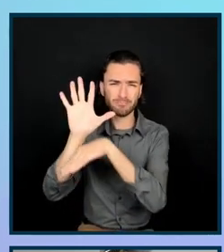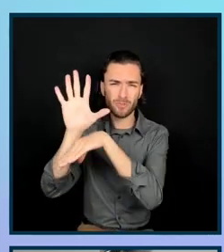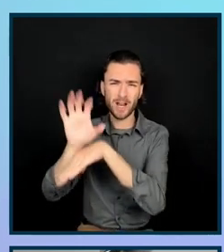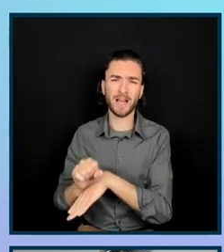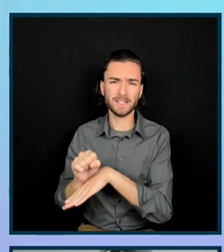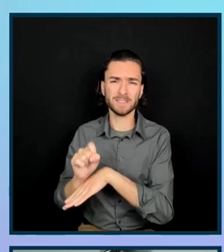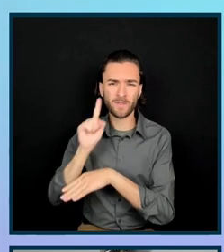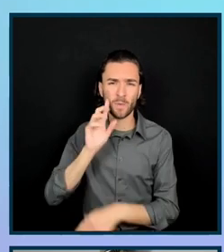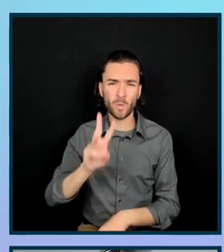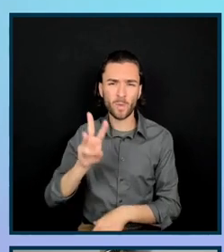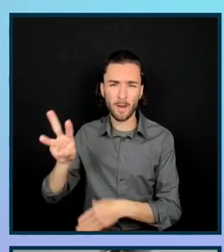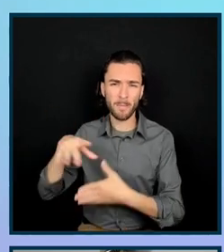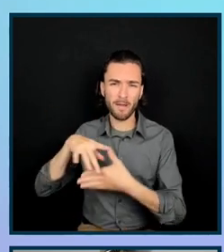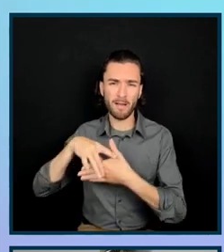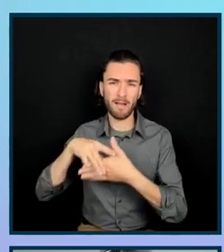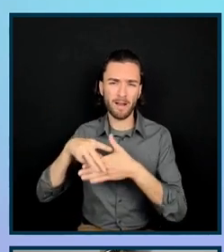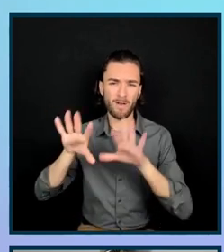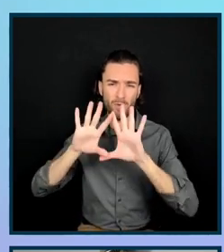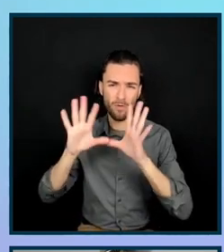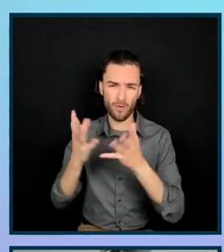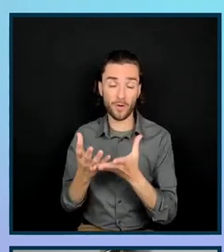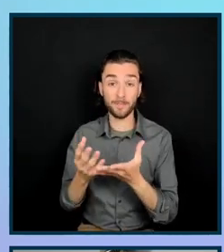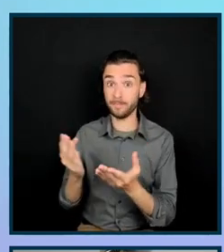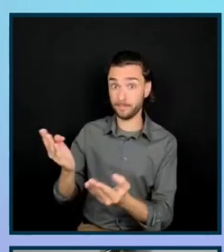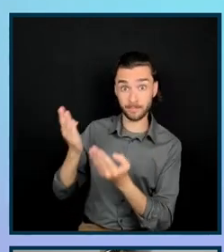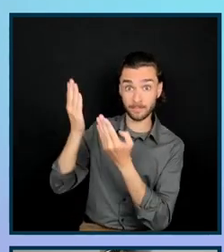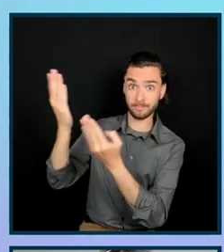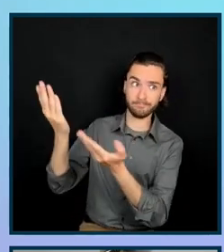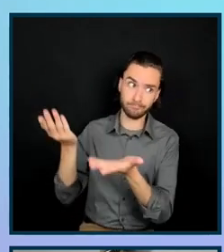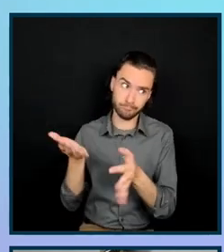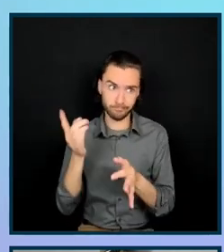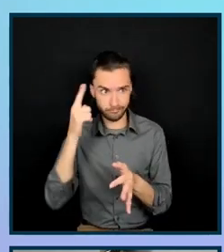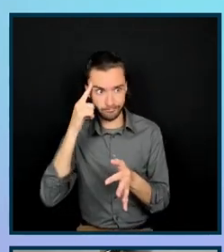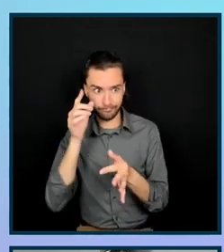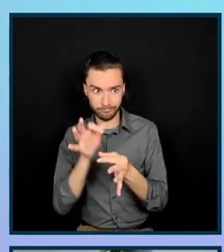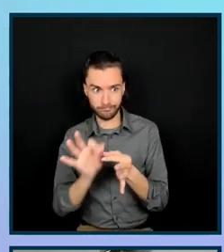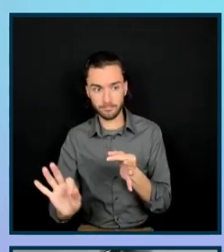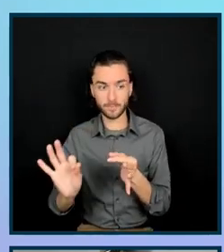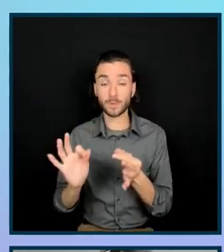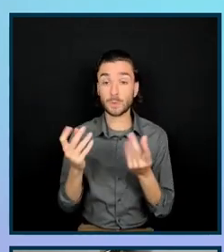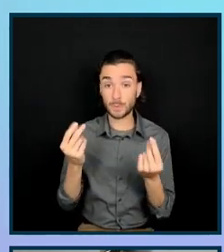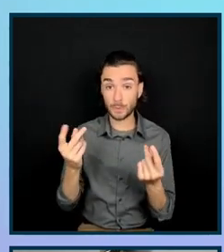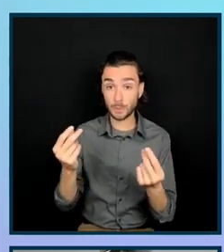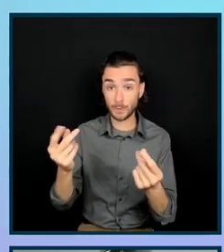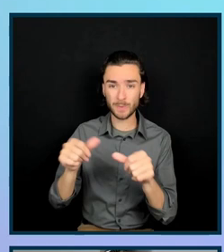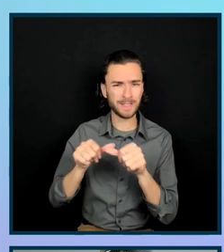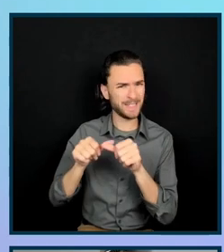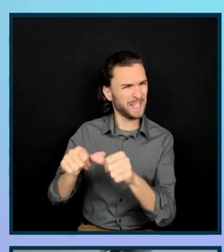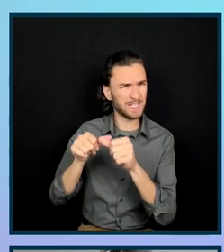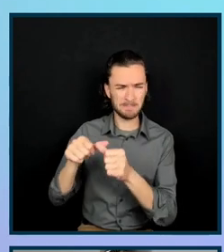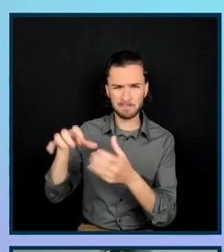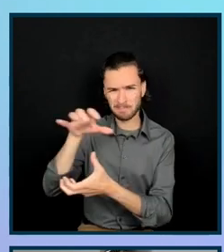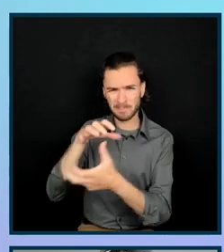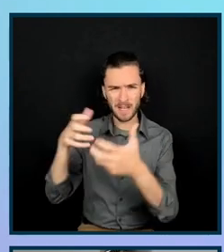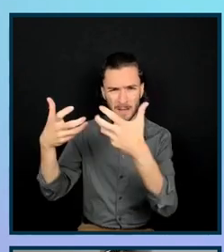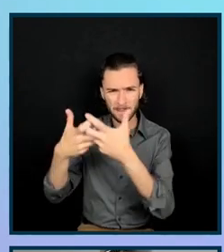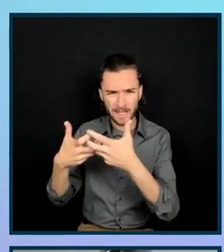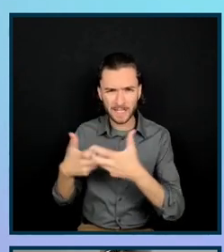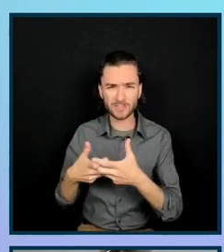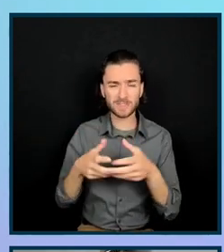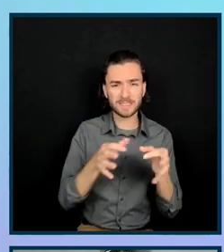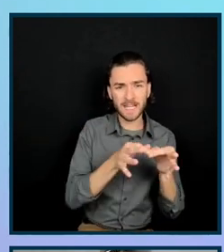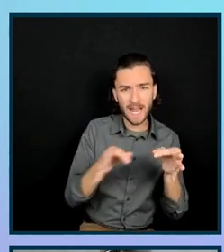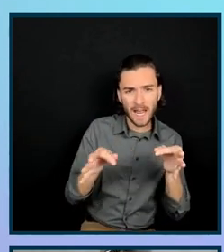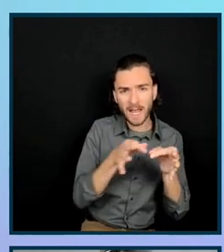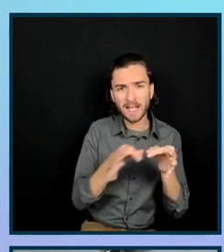So our recommendation here is pretty simple. Continue using a combination of text with graphics, videos, and maybe some other type of